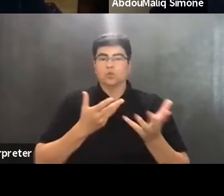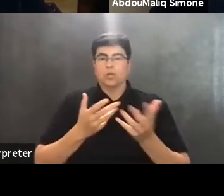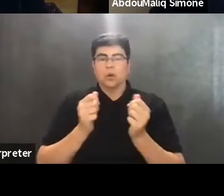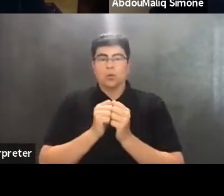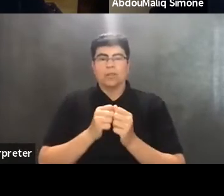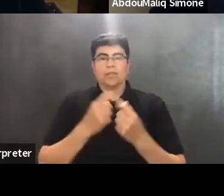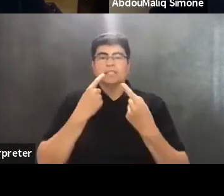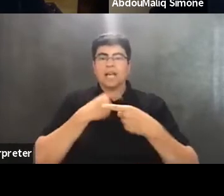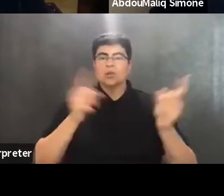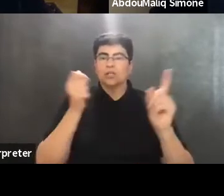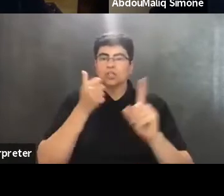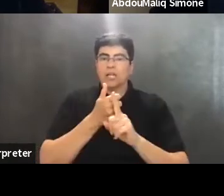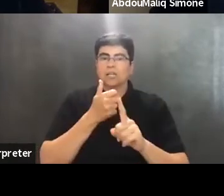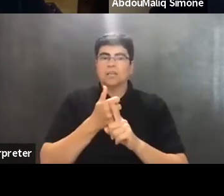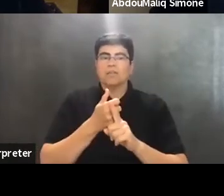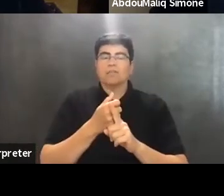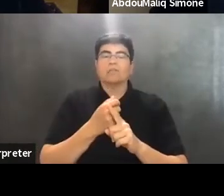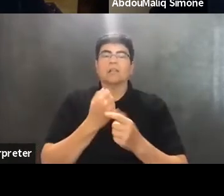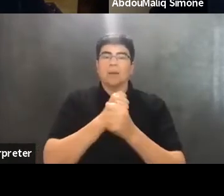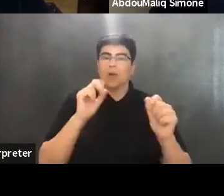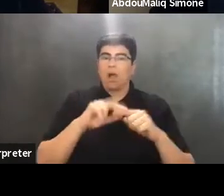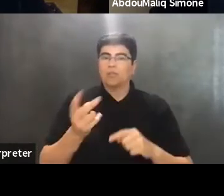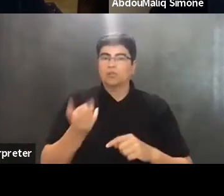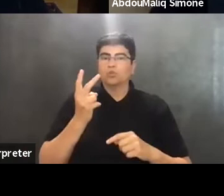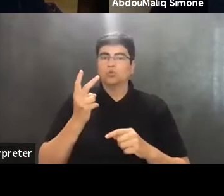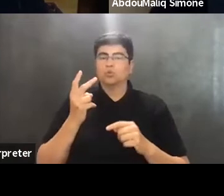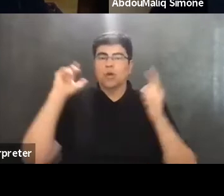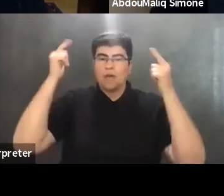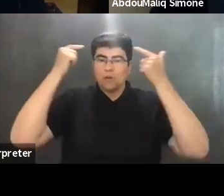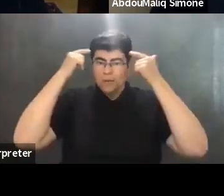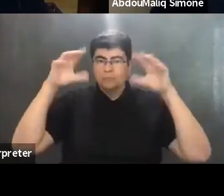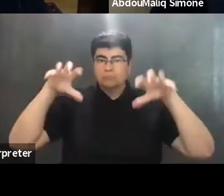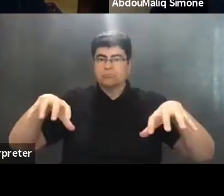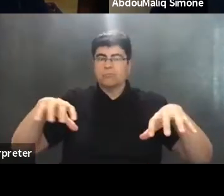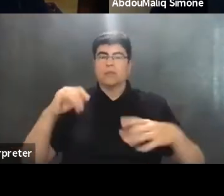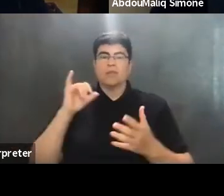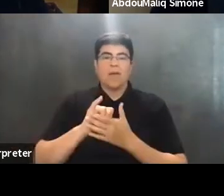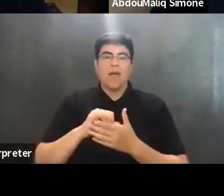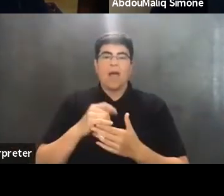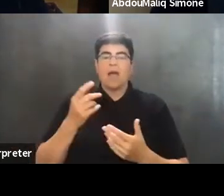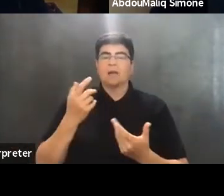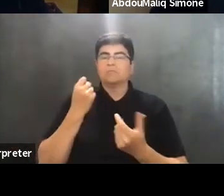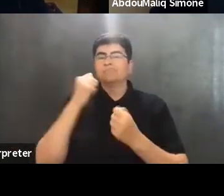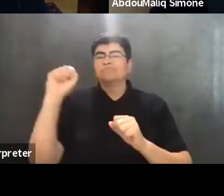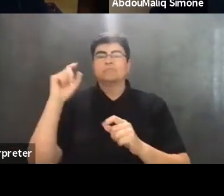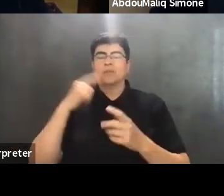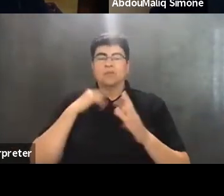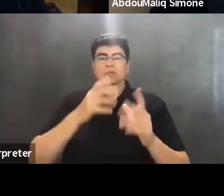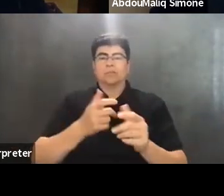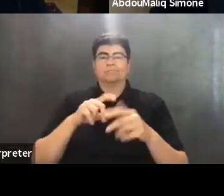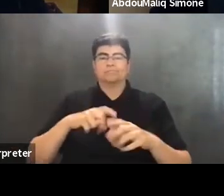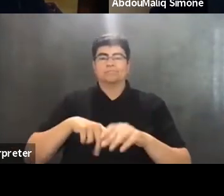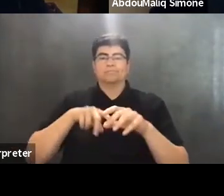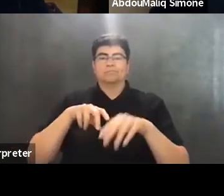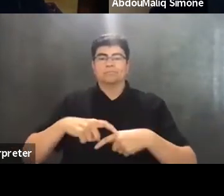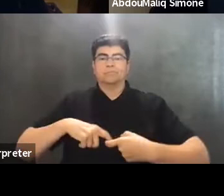The declaration itself was the declaration on the two-state solution. The right of return was put on a back burner. But eventually, what